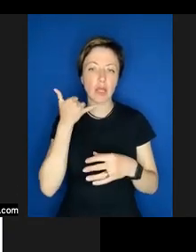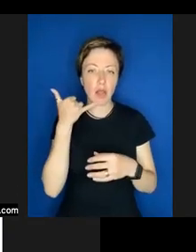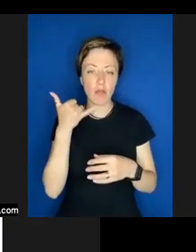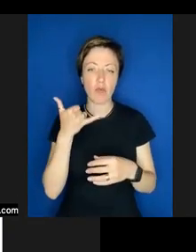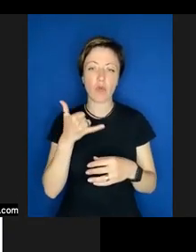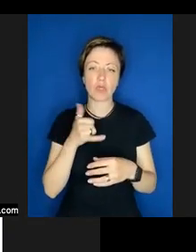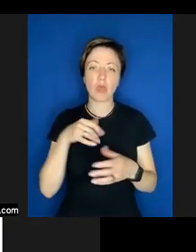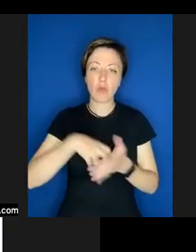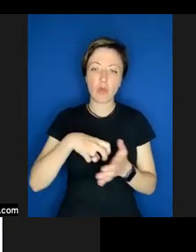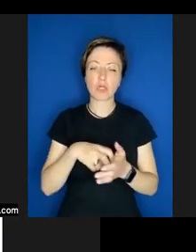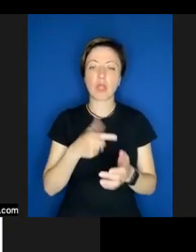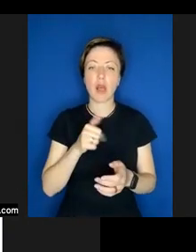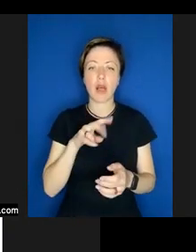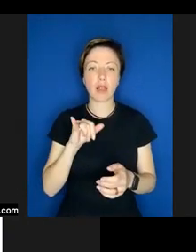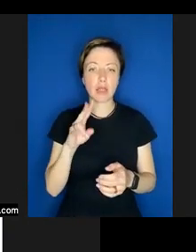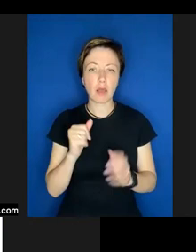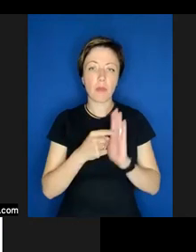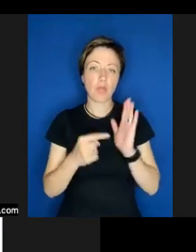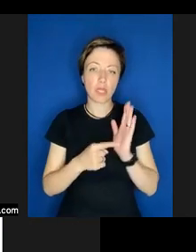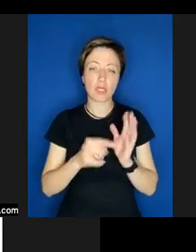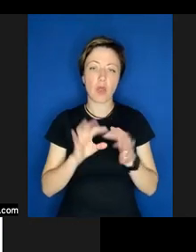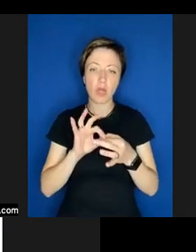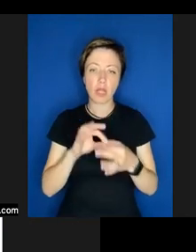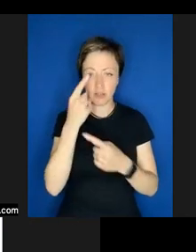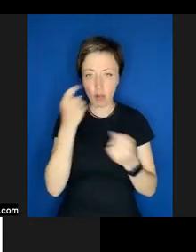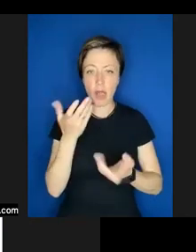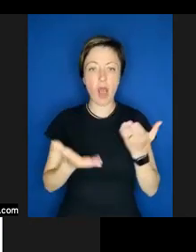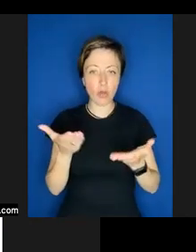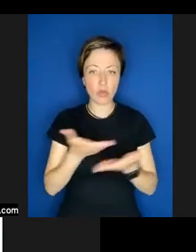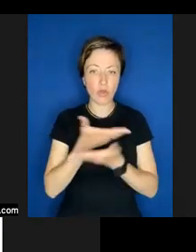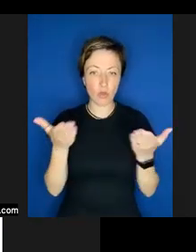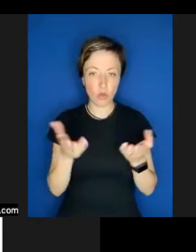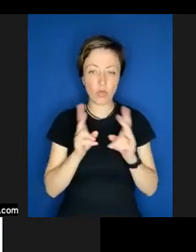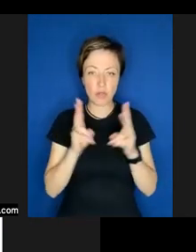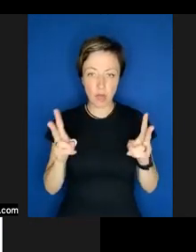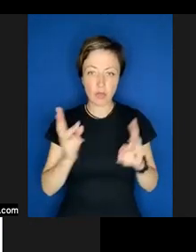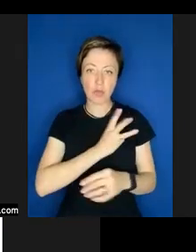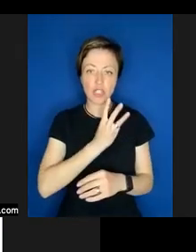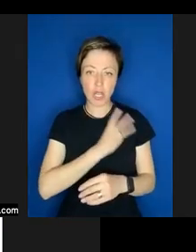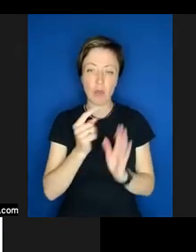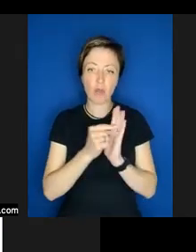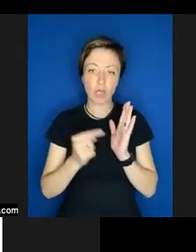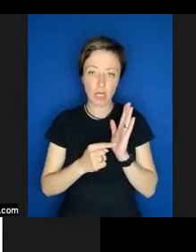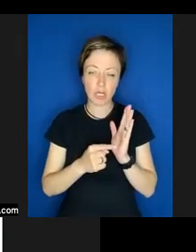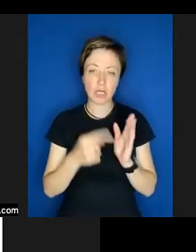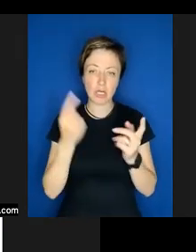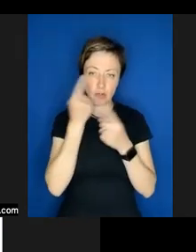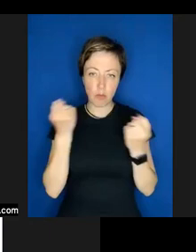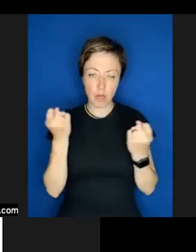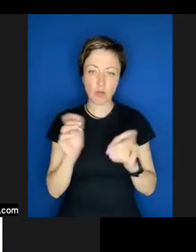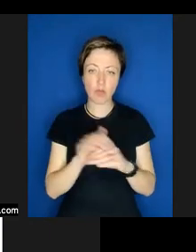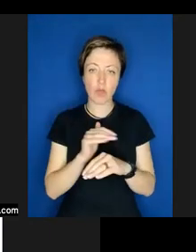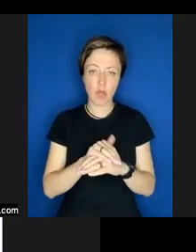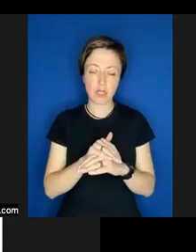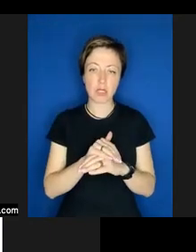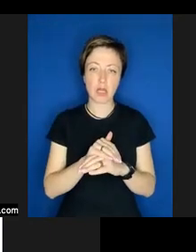So that if any of you wants to share your information, please feel free. And you can ask me questions about